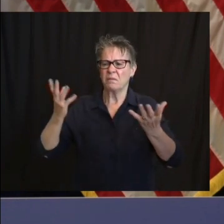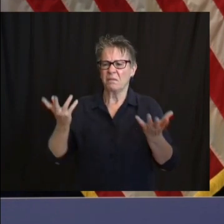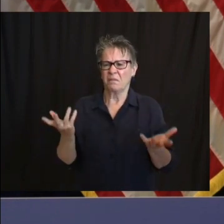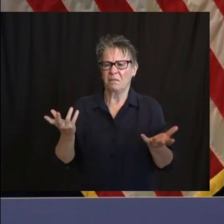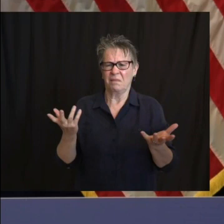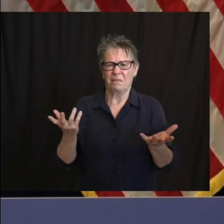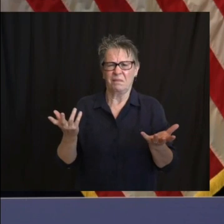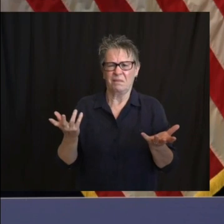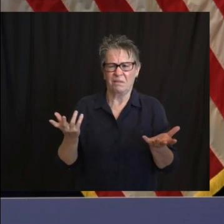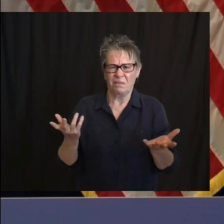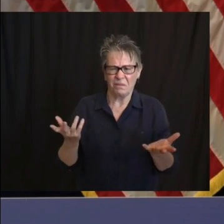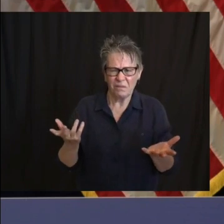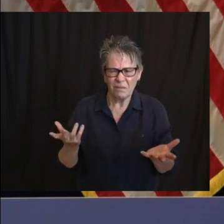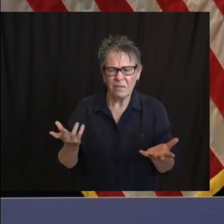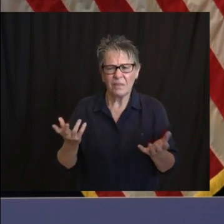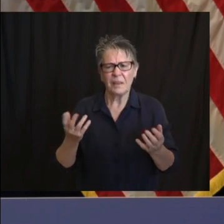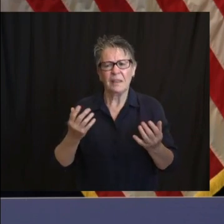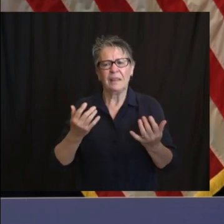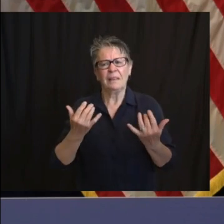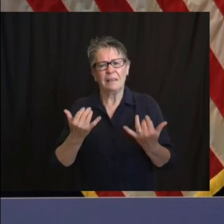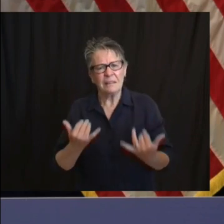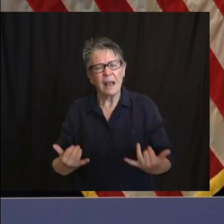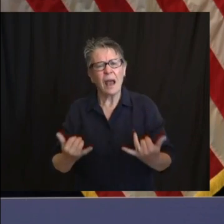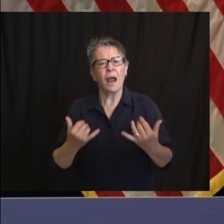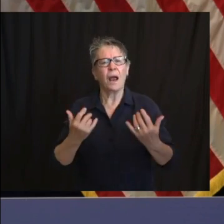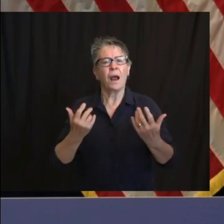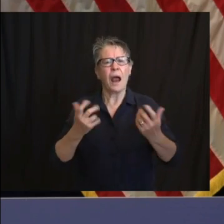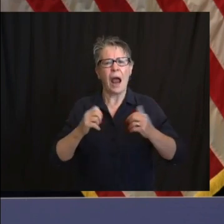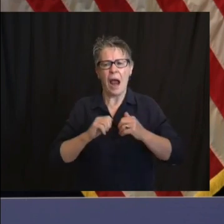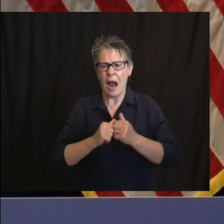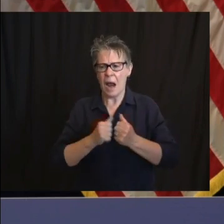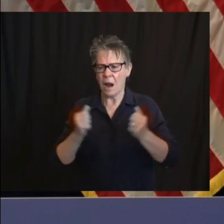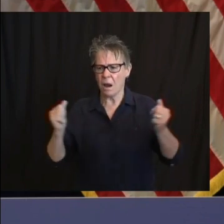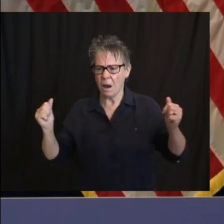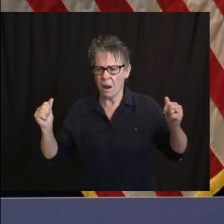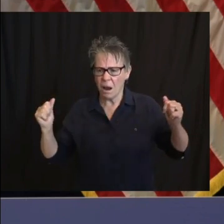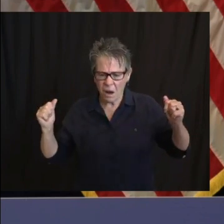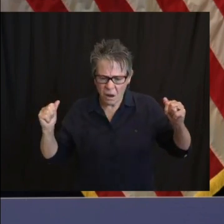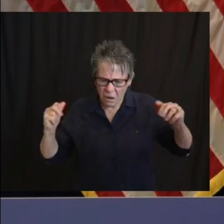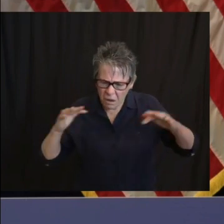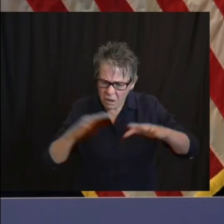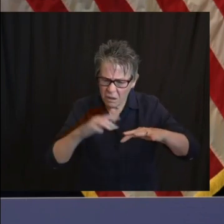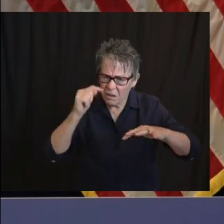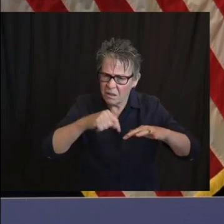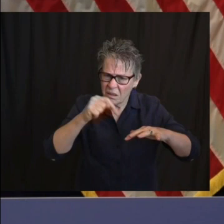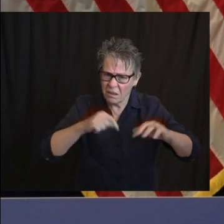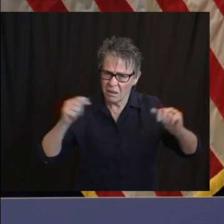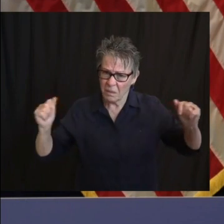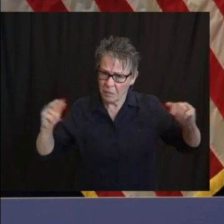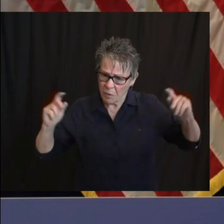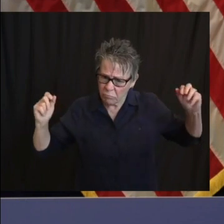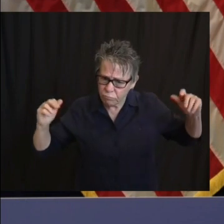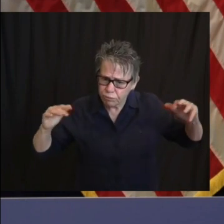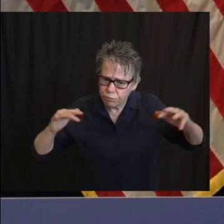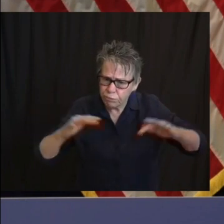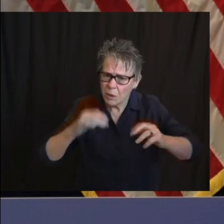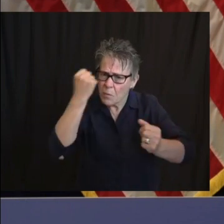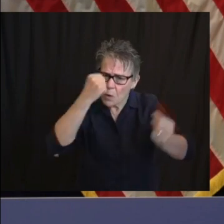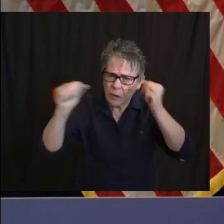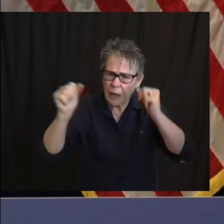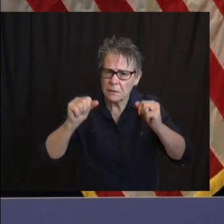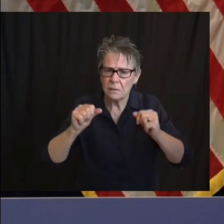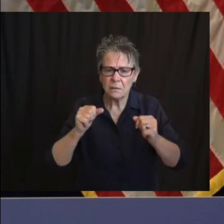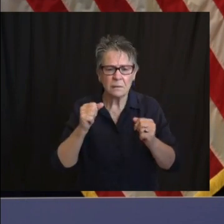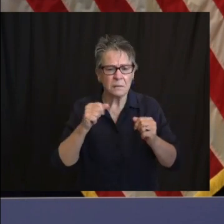in peaceful protest overwhelmingly about somebody who was murdered right before our eyes. And is yet, if that weren't